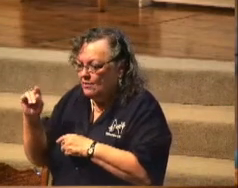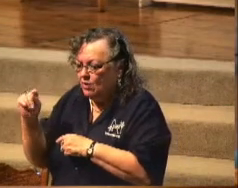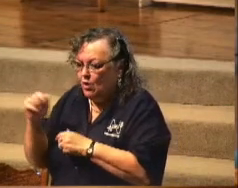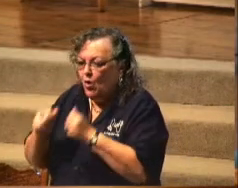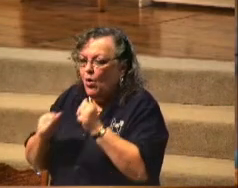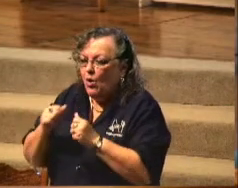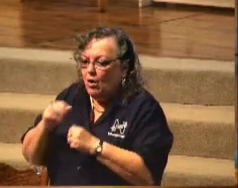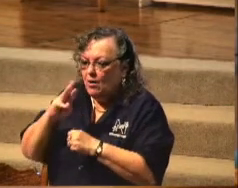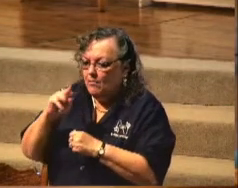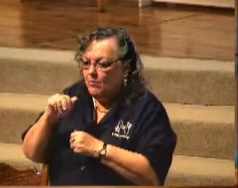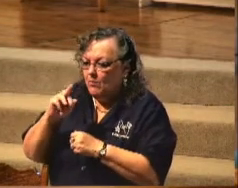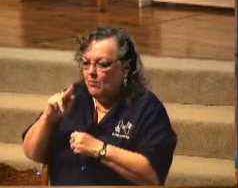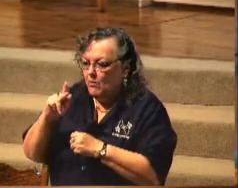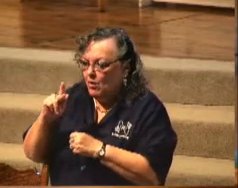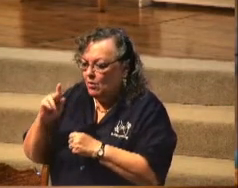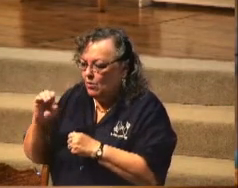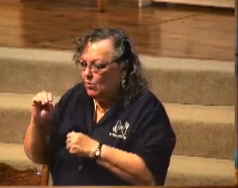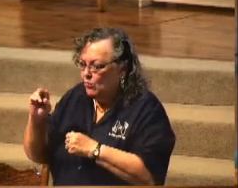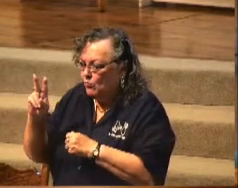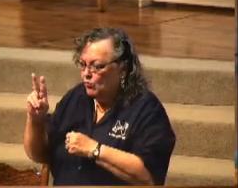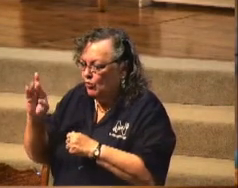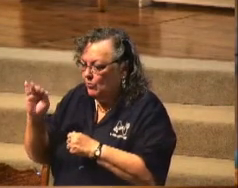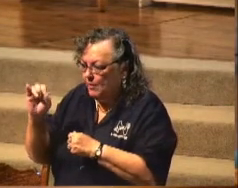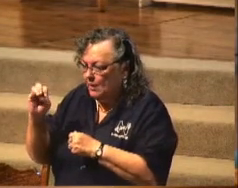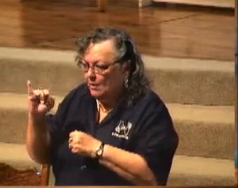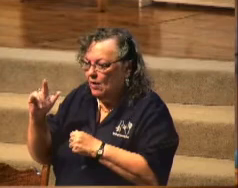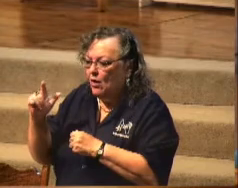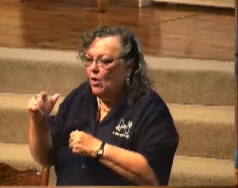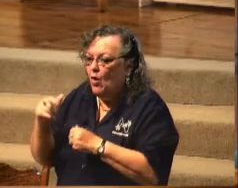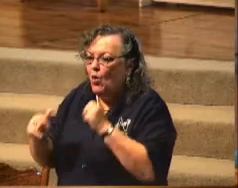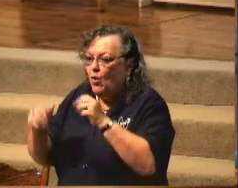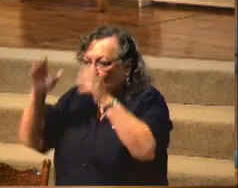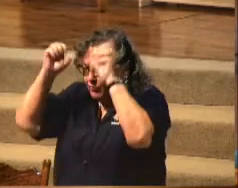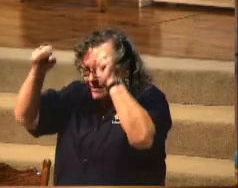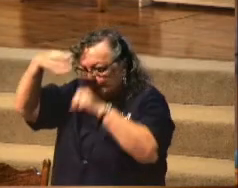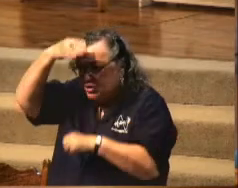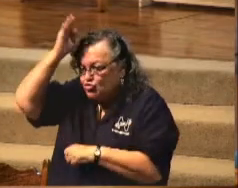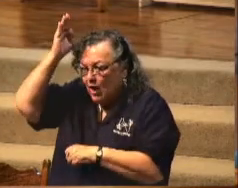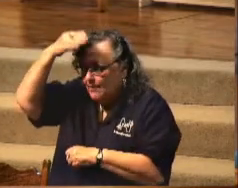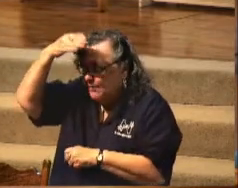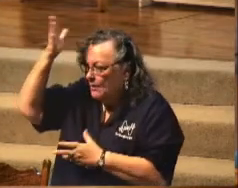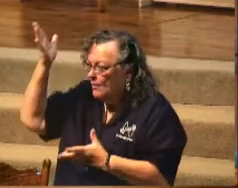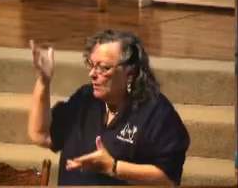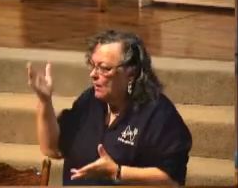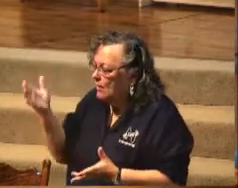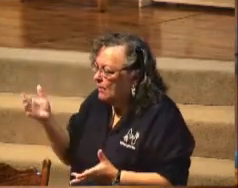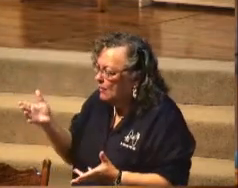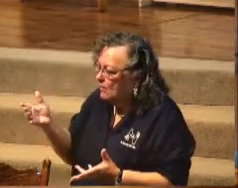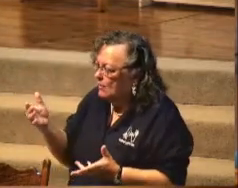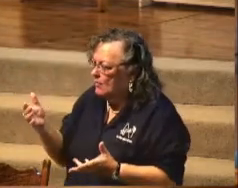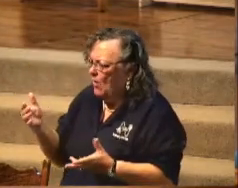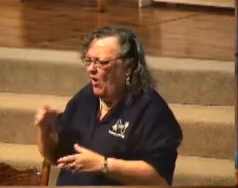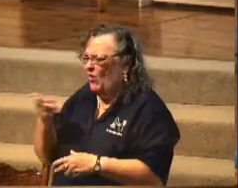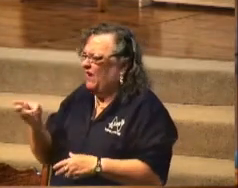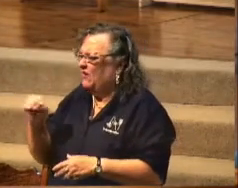exhorted President Trump? You say, well, he'll never get it. Maybe he won't, but maybe he will.